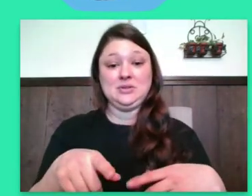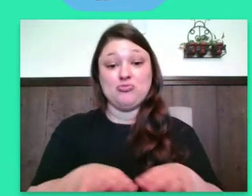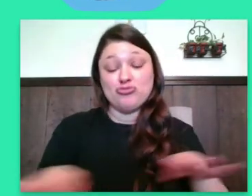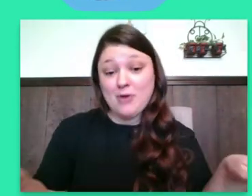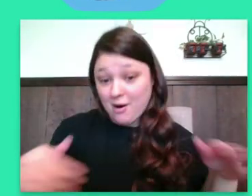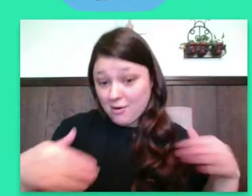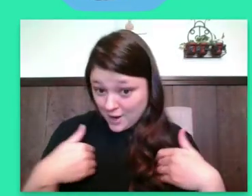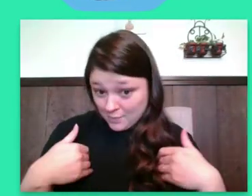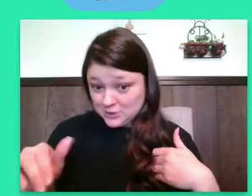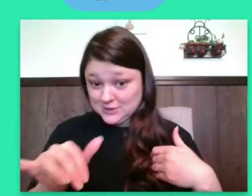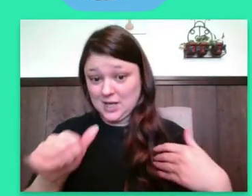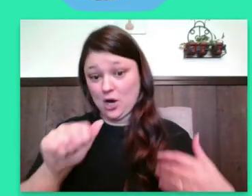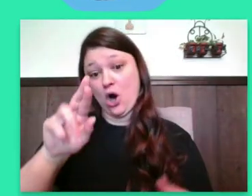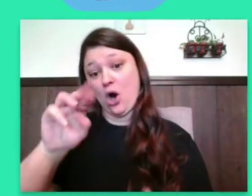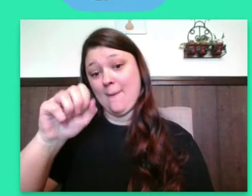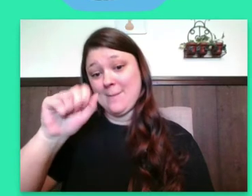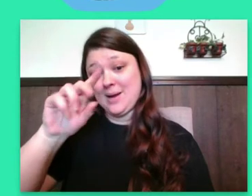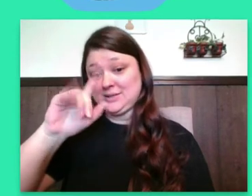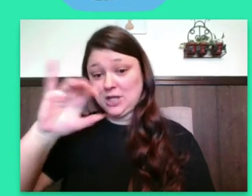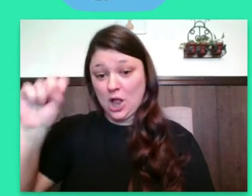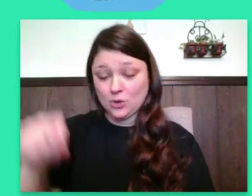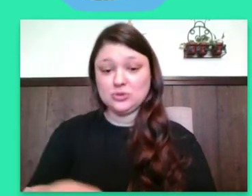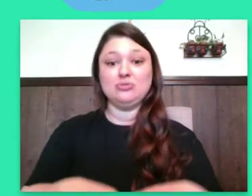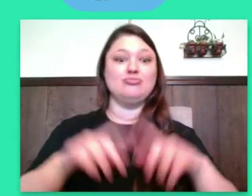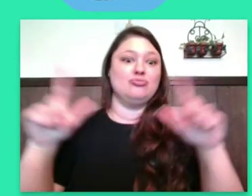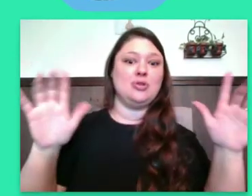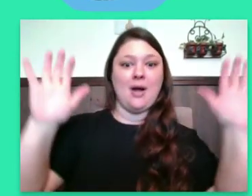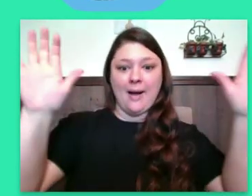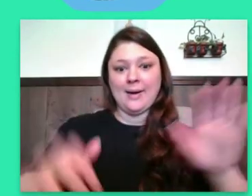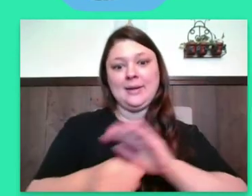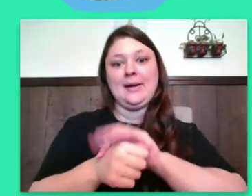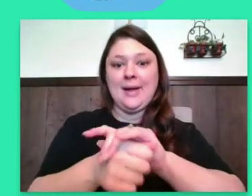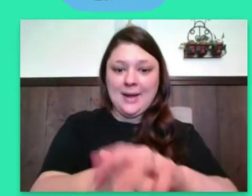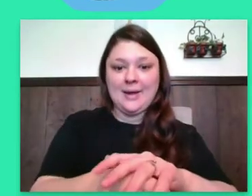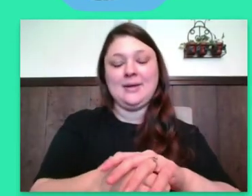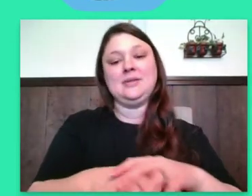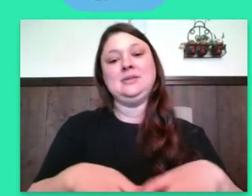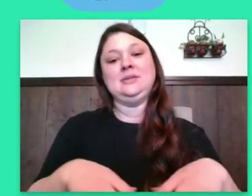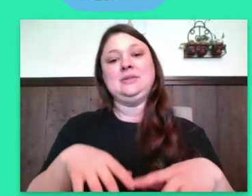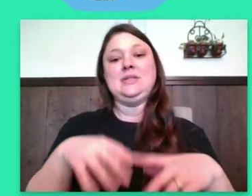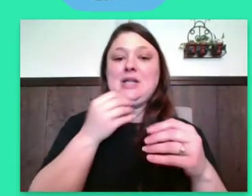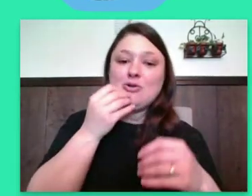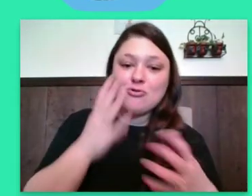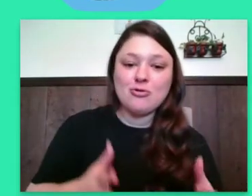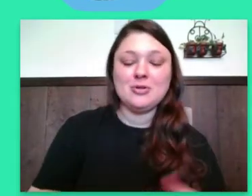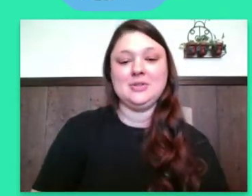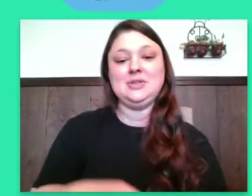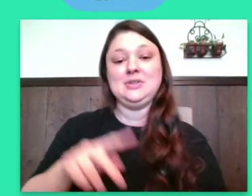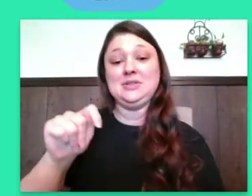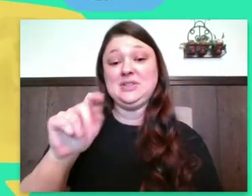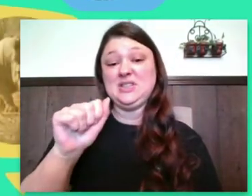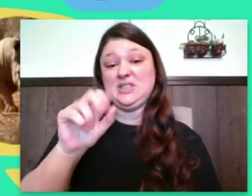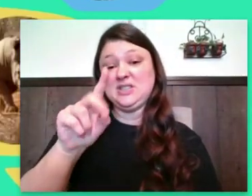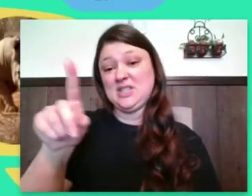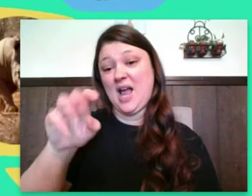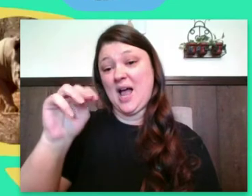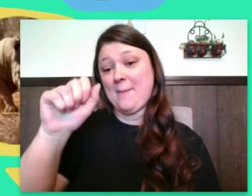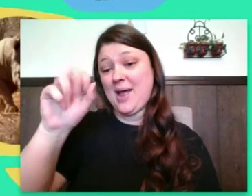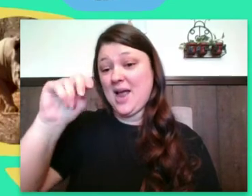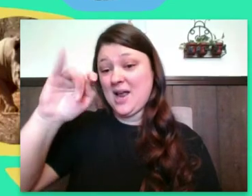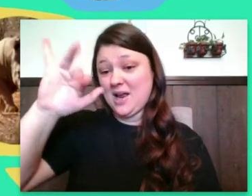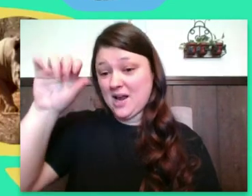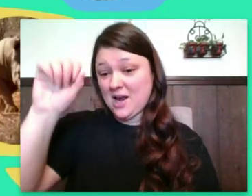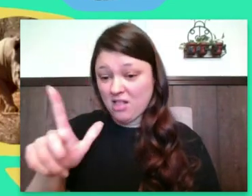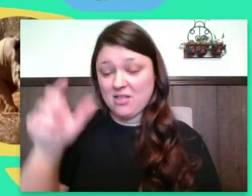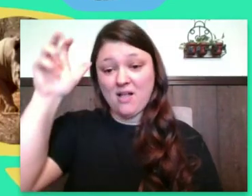armadillos, the giant anteater, Tasmanian devil. Or some big animals like